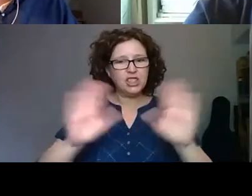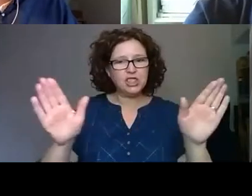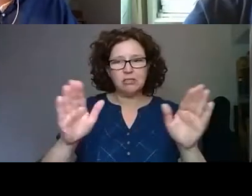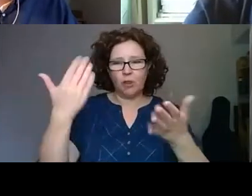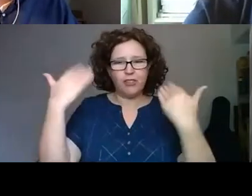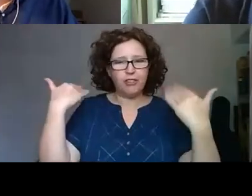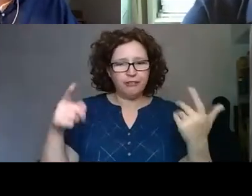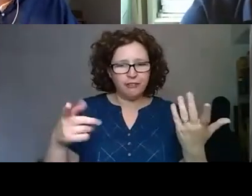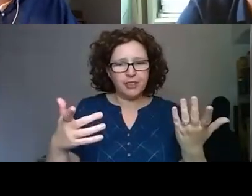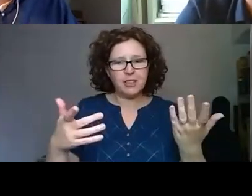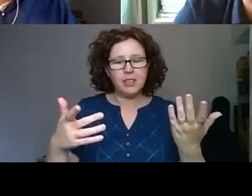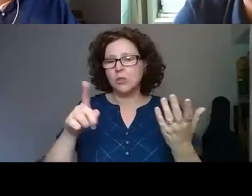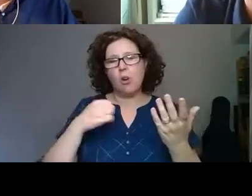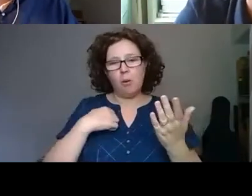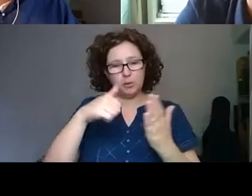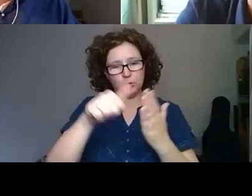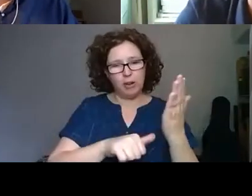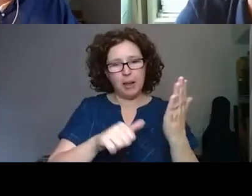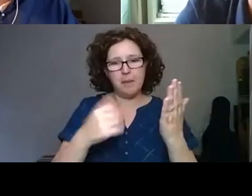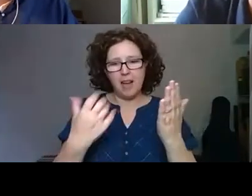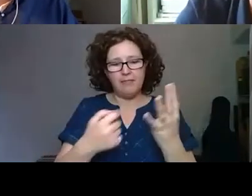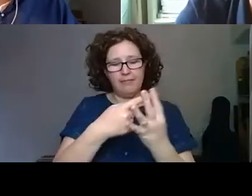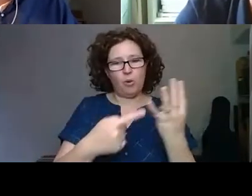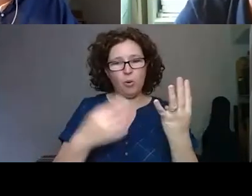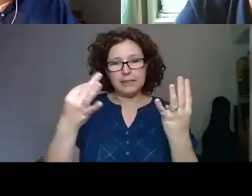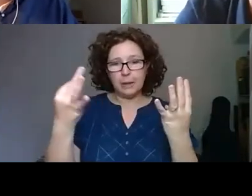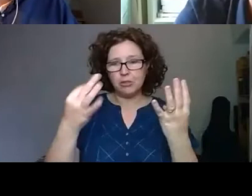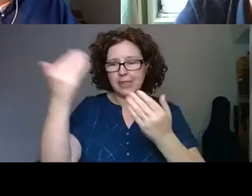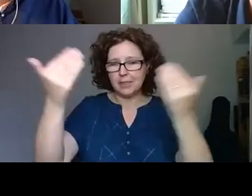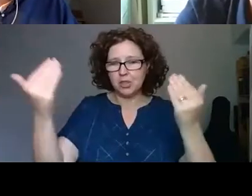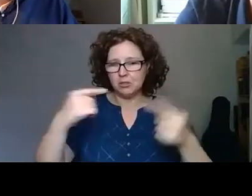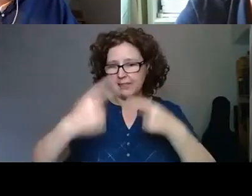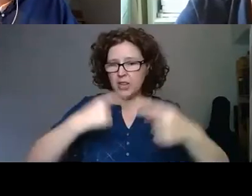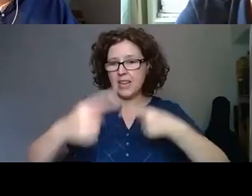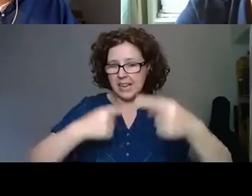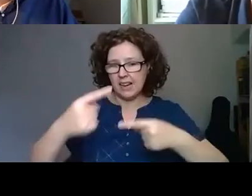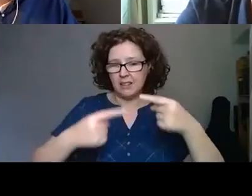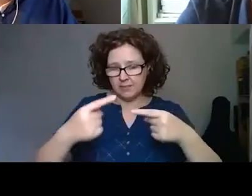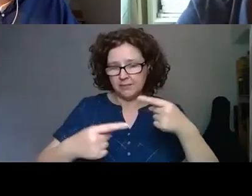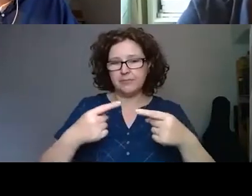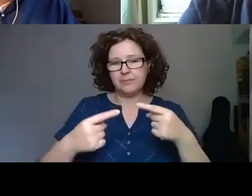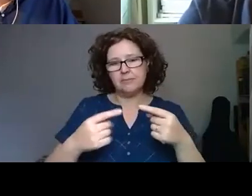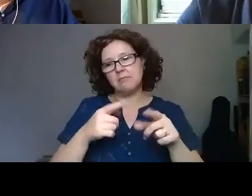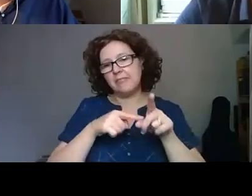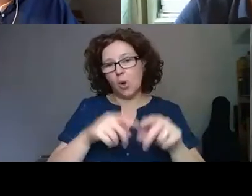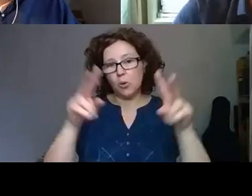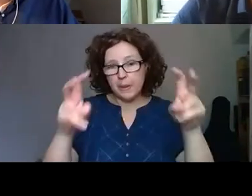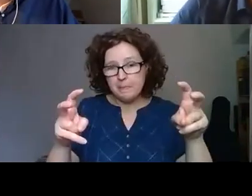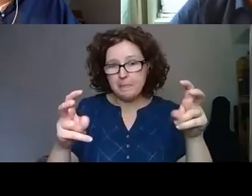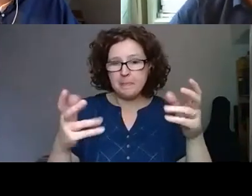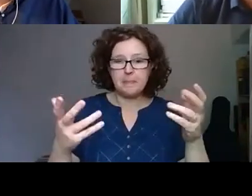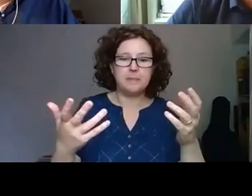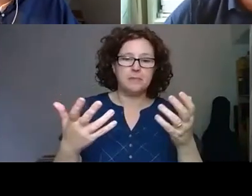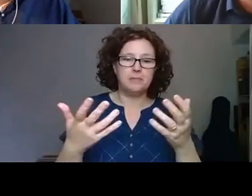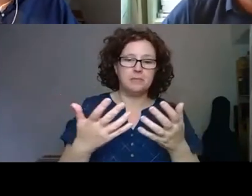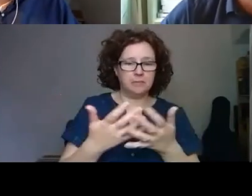center around for temporary exhibitions every year, and they are usually thematic shows either show low or